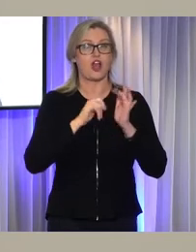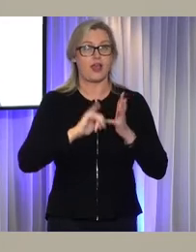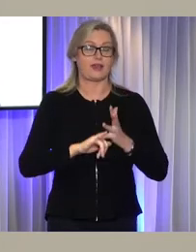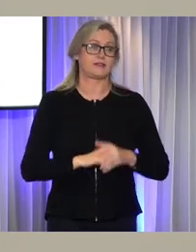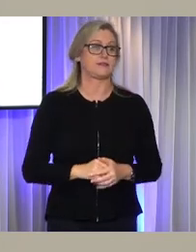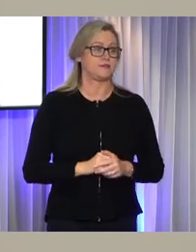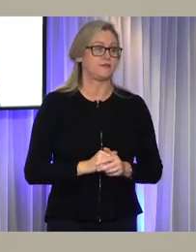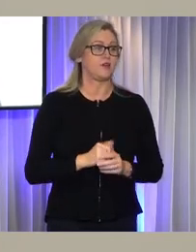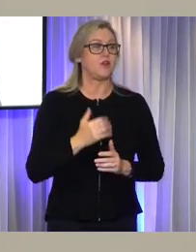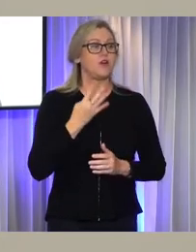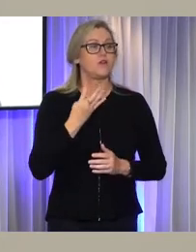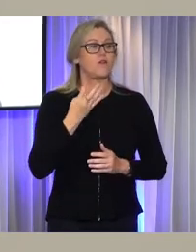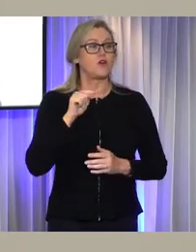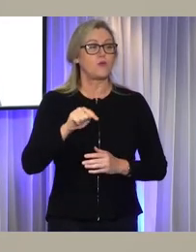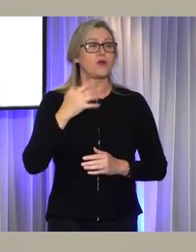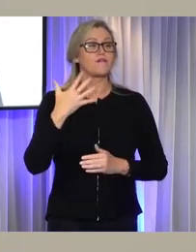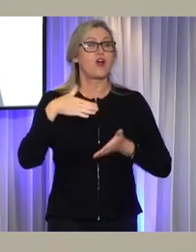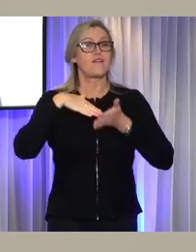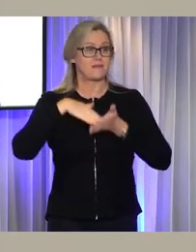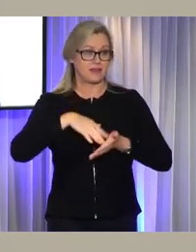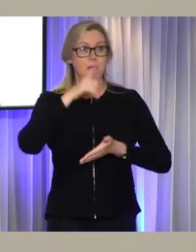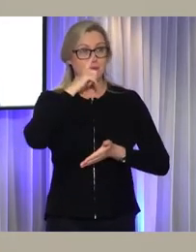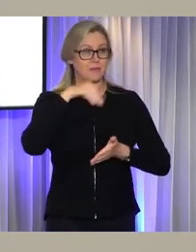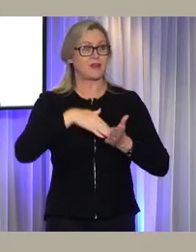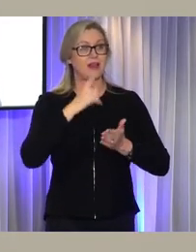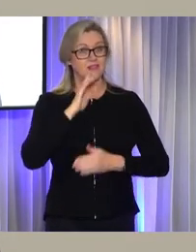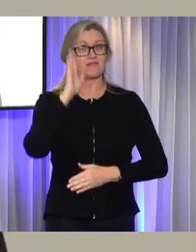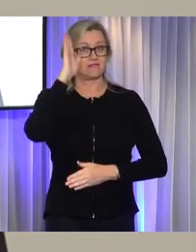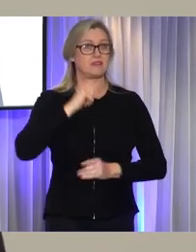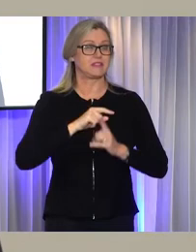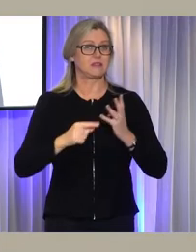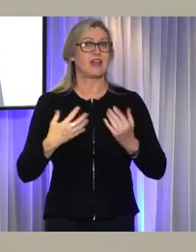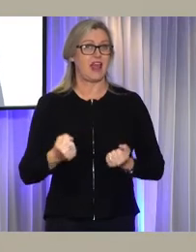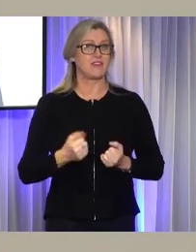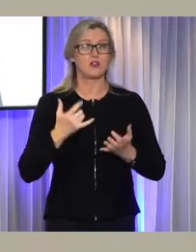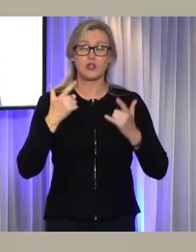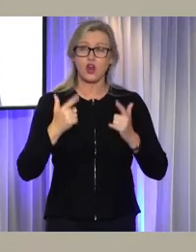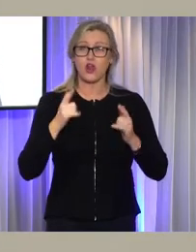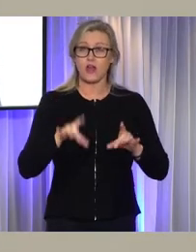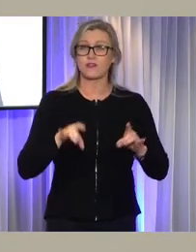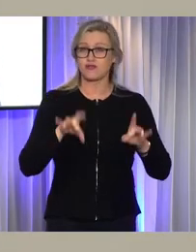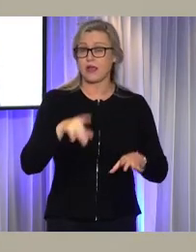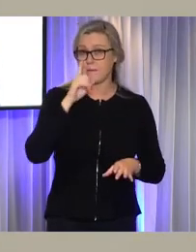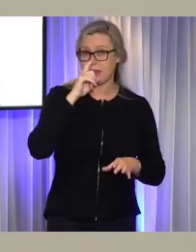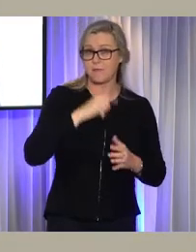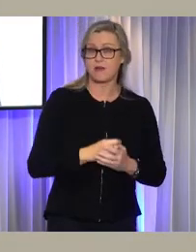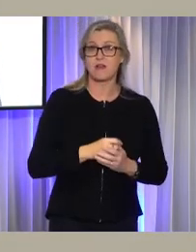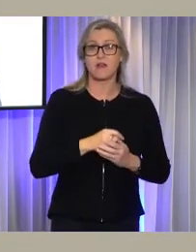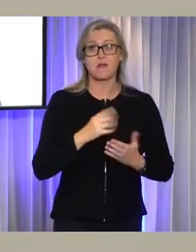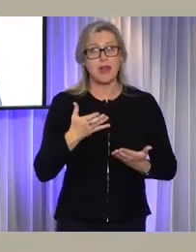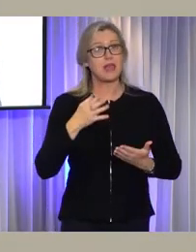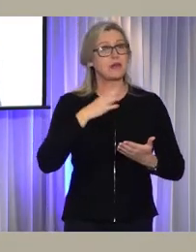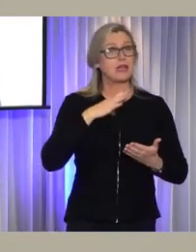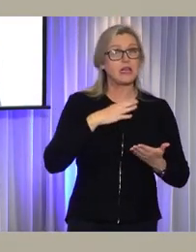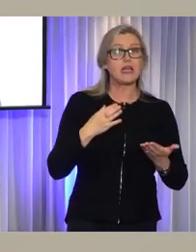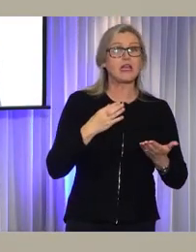living with a disability. So beyond those NDIS participants that's a huge number of Aussies who might require periodic or